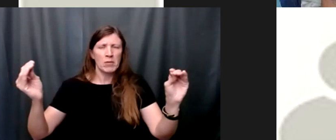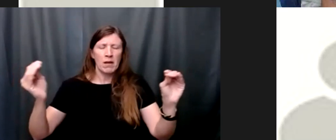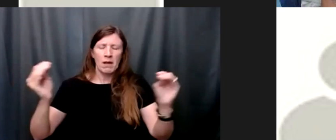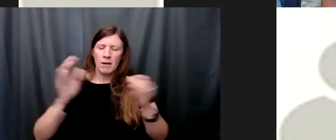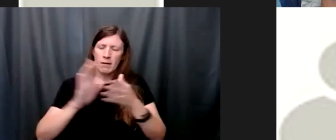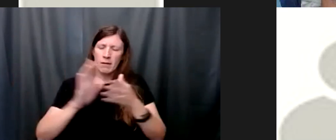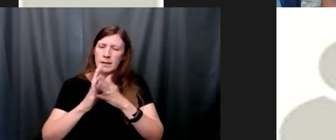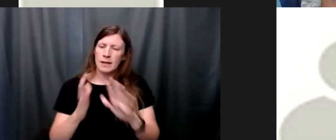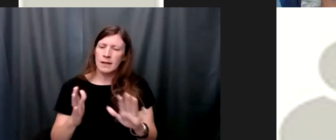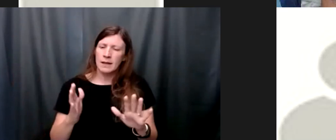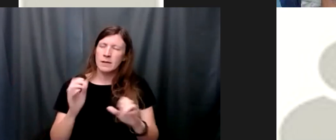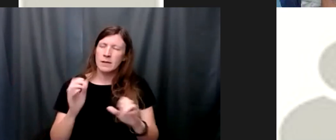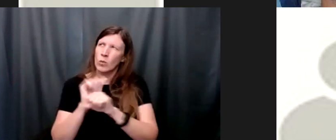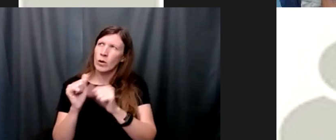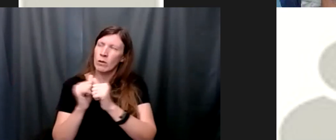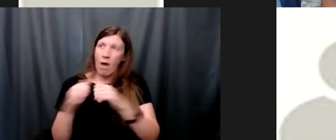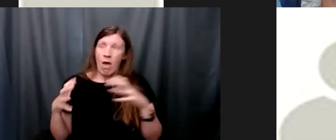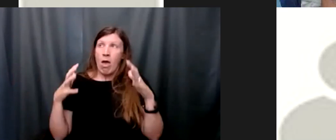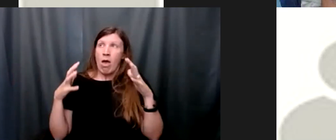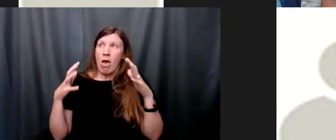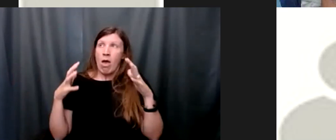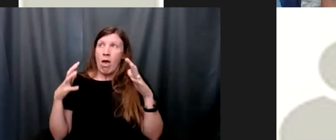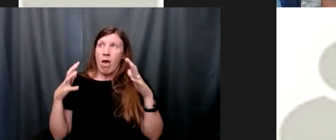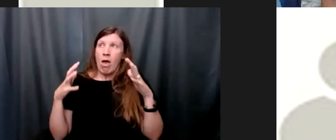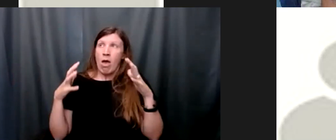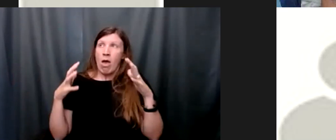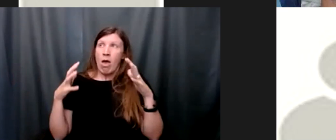reflection and thought i actually became incredible